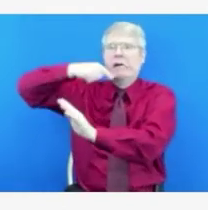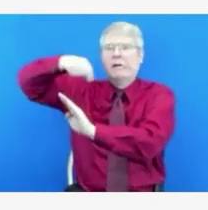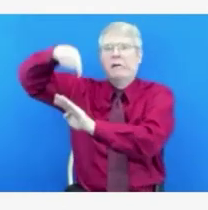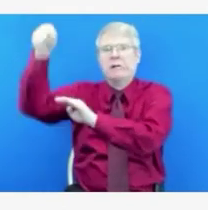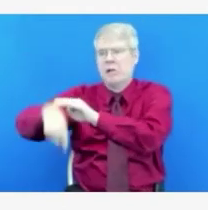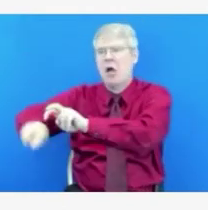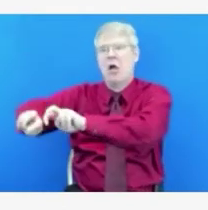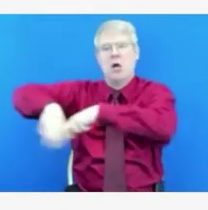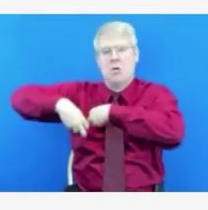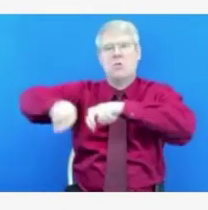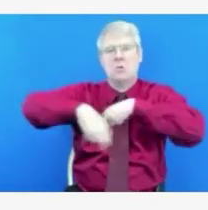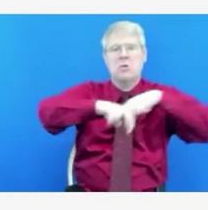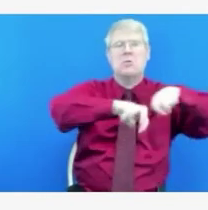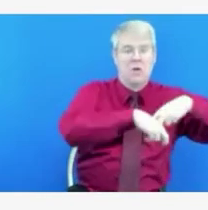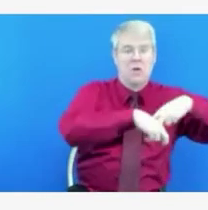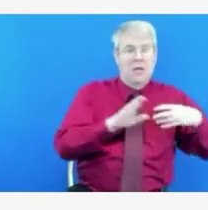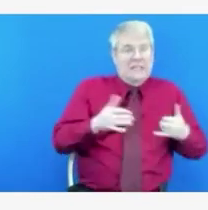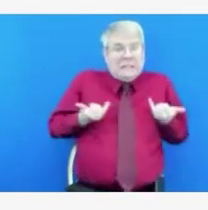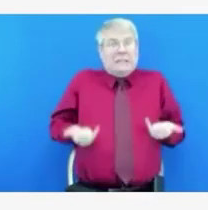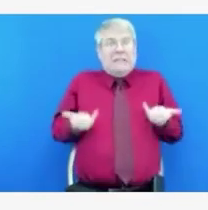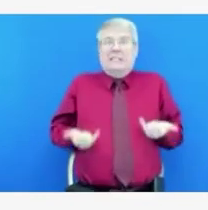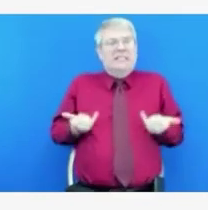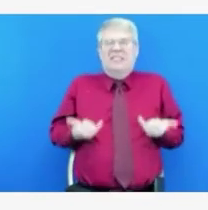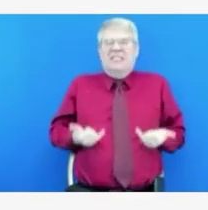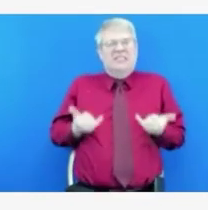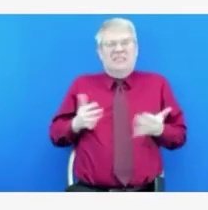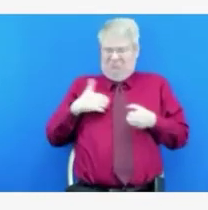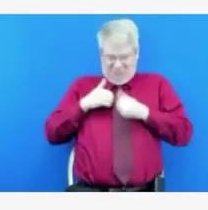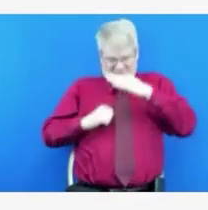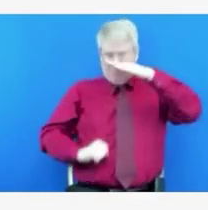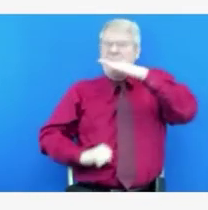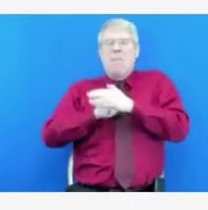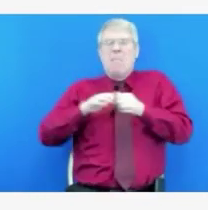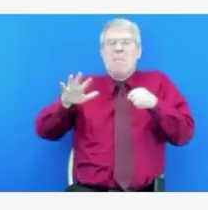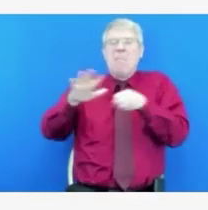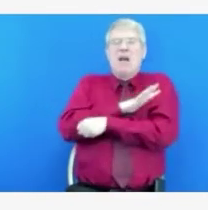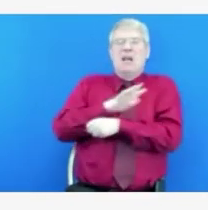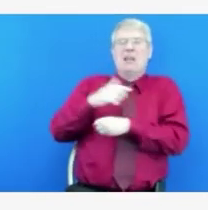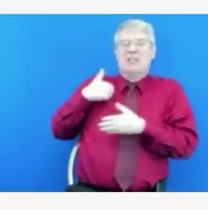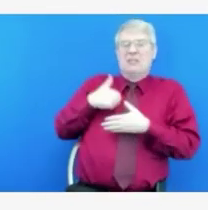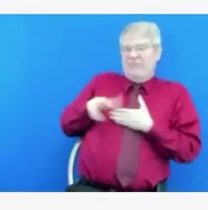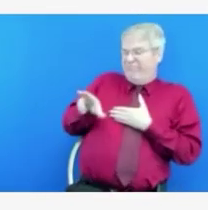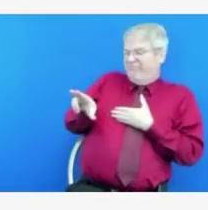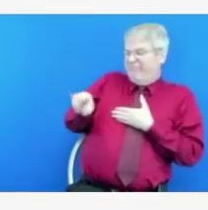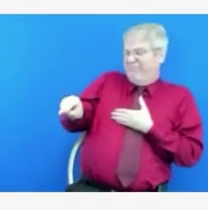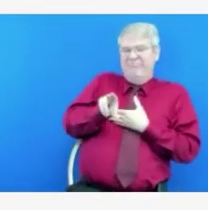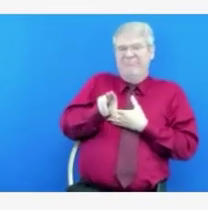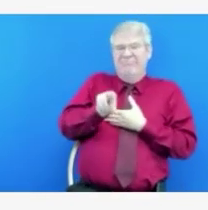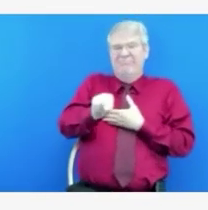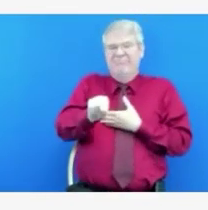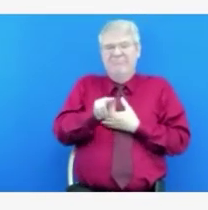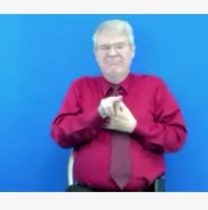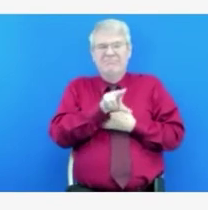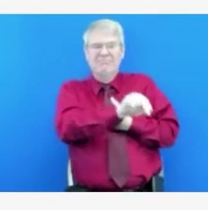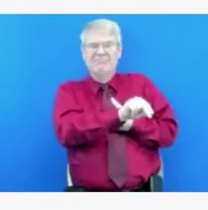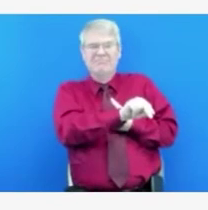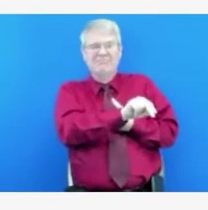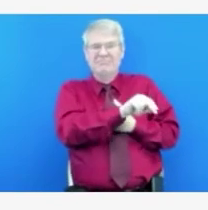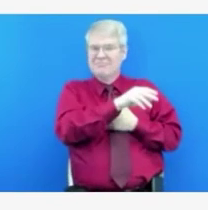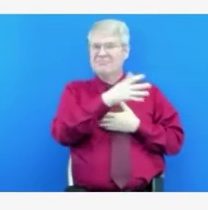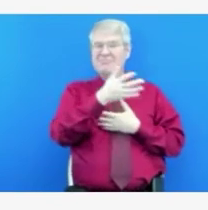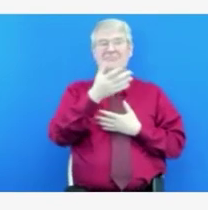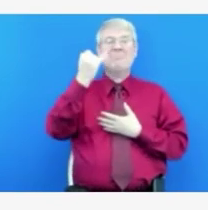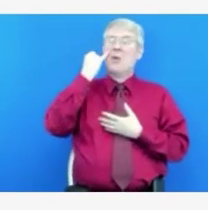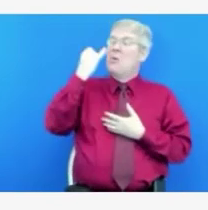service those patients that require urgent and emergent care. Similarly, we're continuing to operate